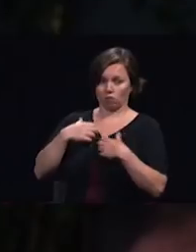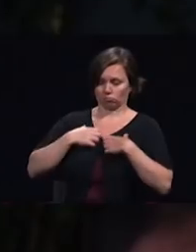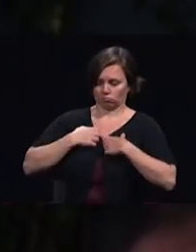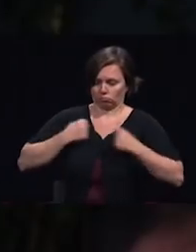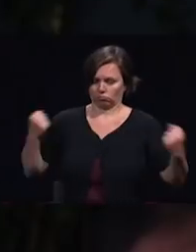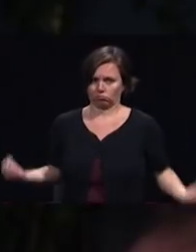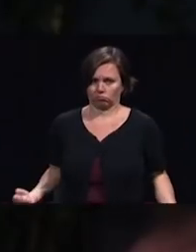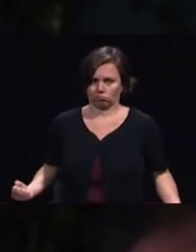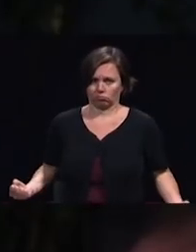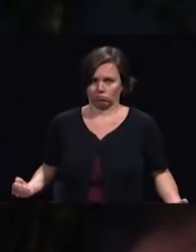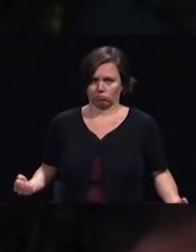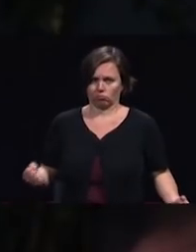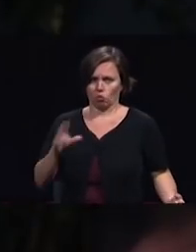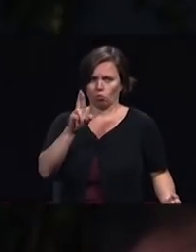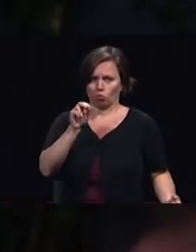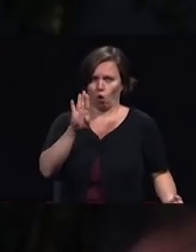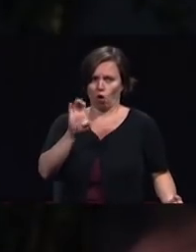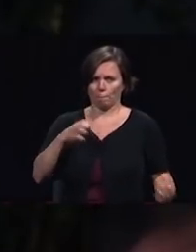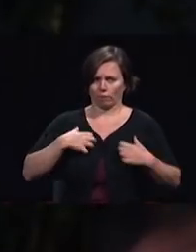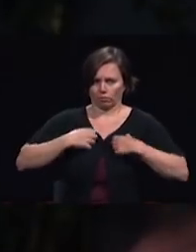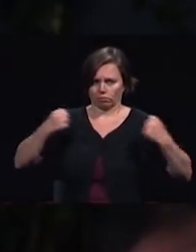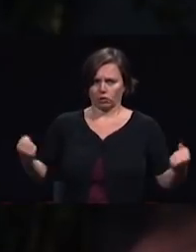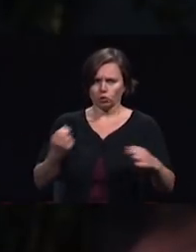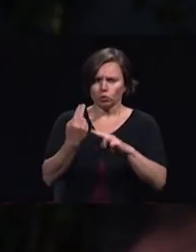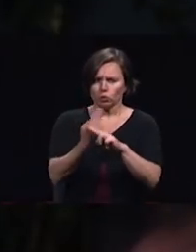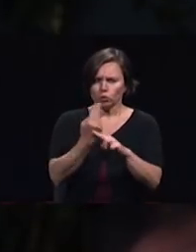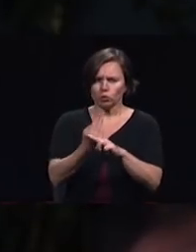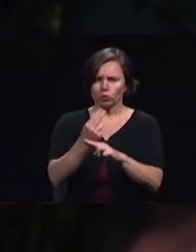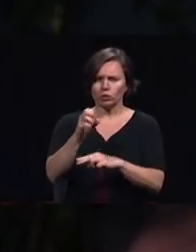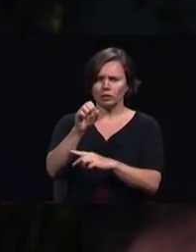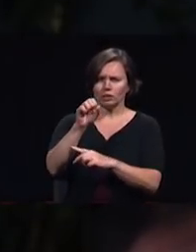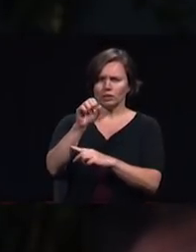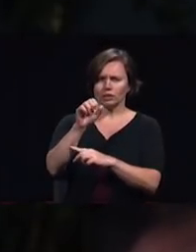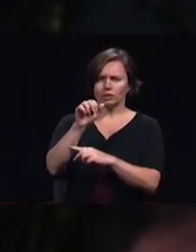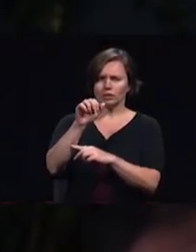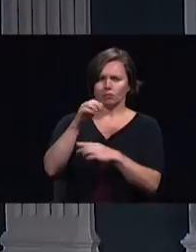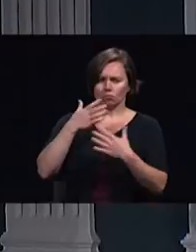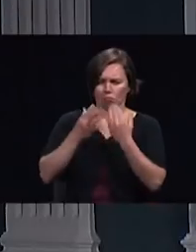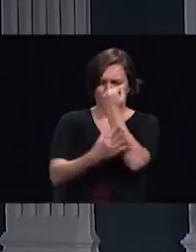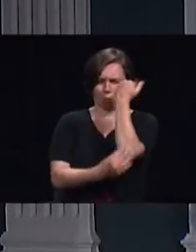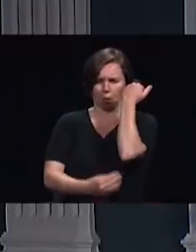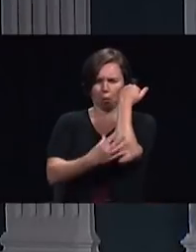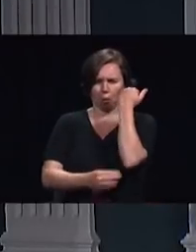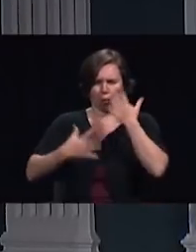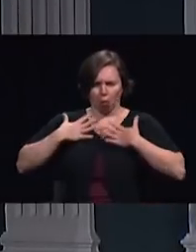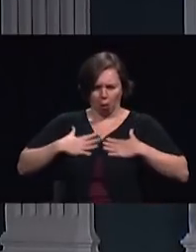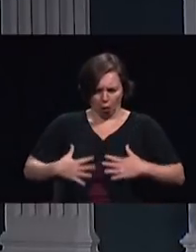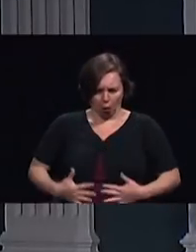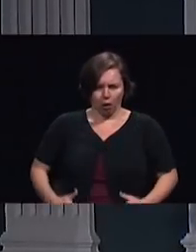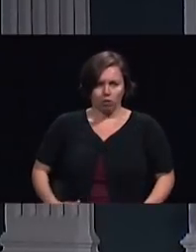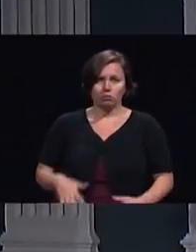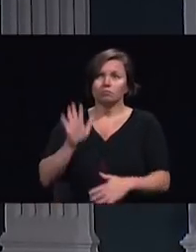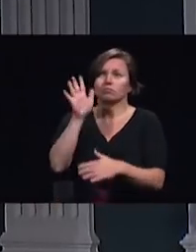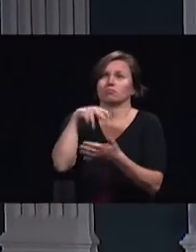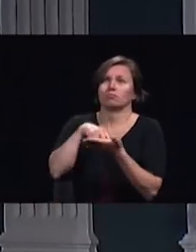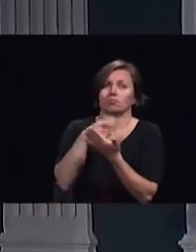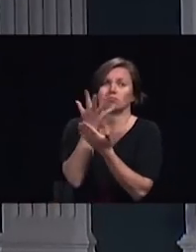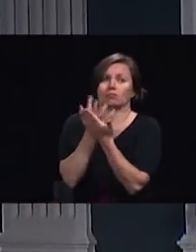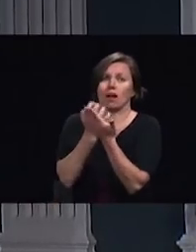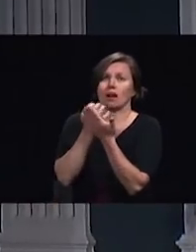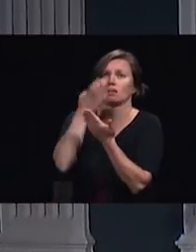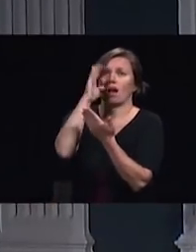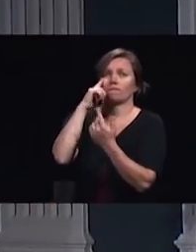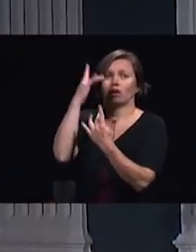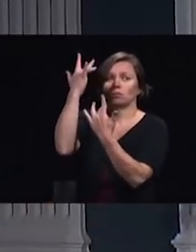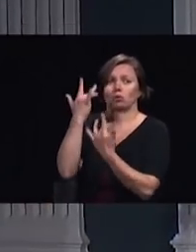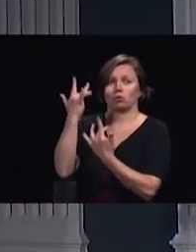sackcloth as he sat in ashes showing his remorse and plea to God for mercy the Nineveh mission to